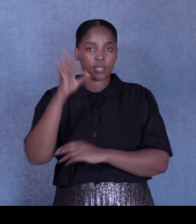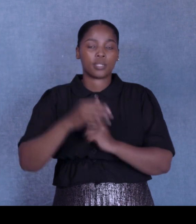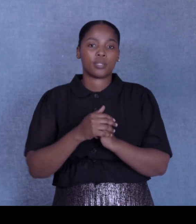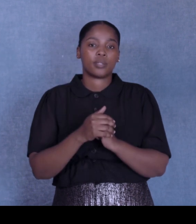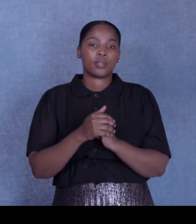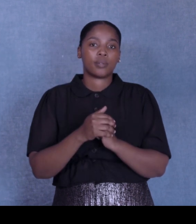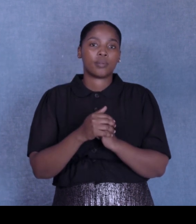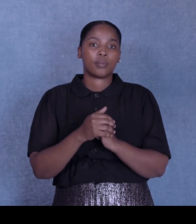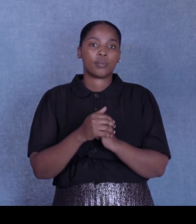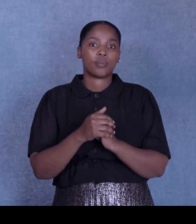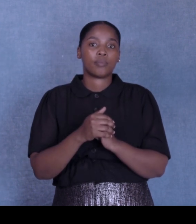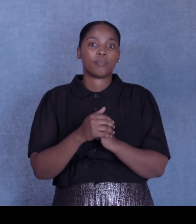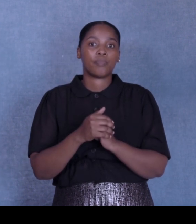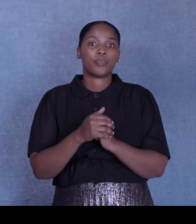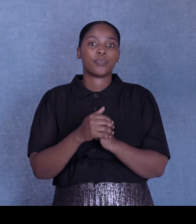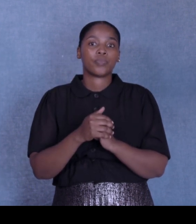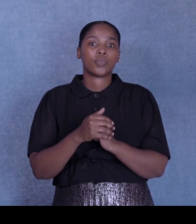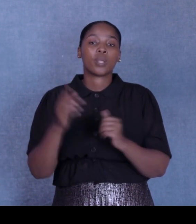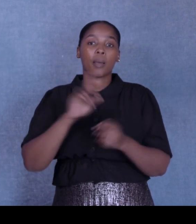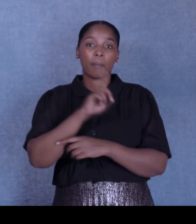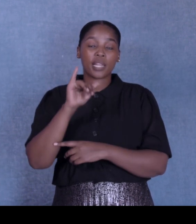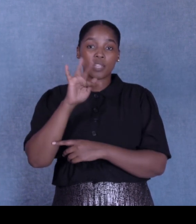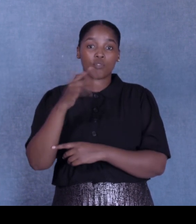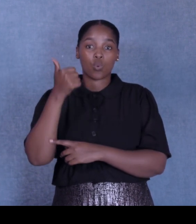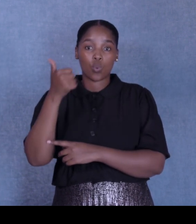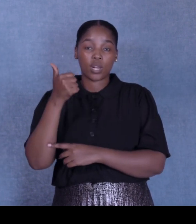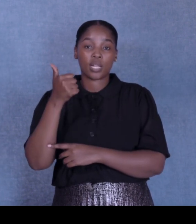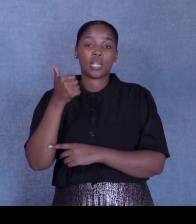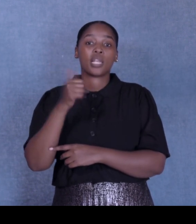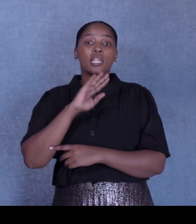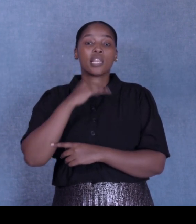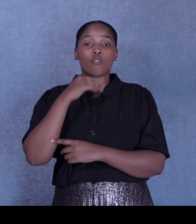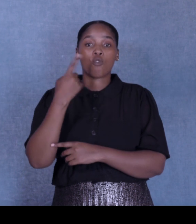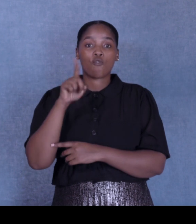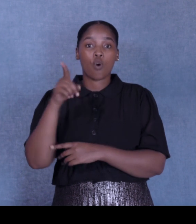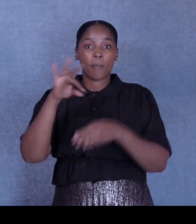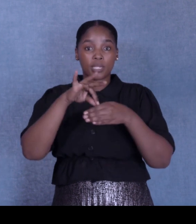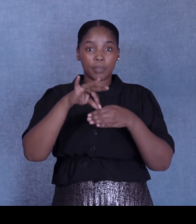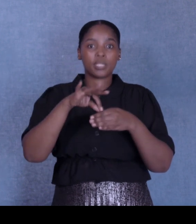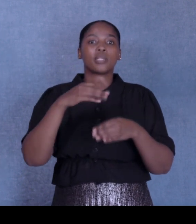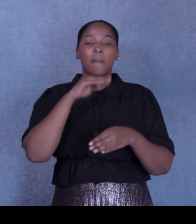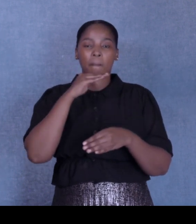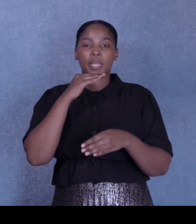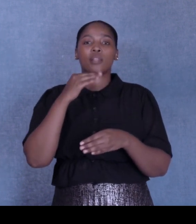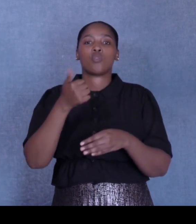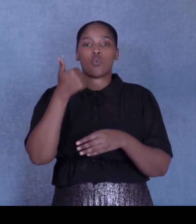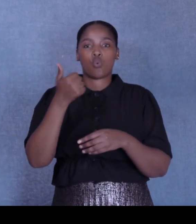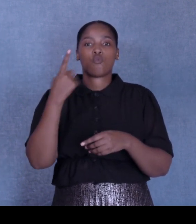that quite often it's a bit of a well-worn cliche but if it's good enough for Mercedes-Benz then it's good enough for everybody.